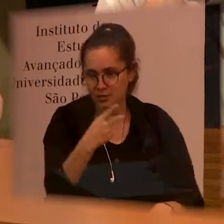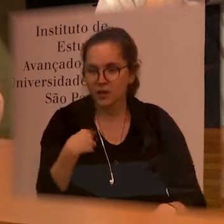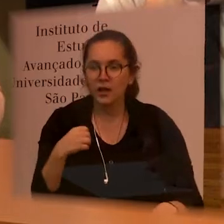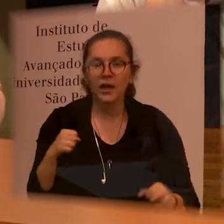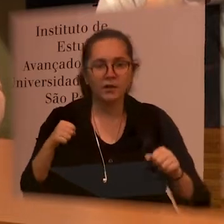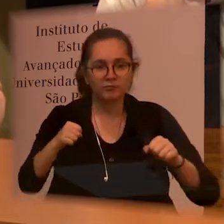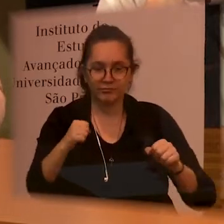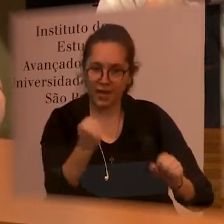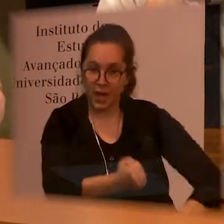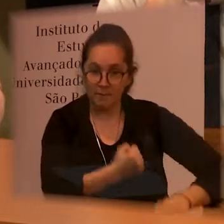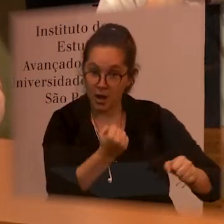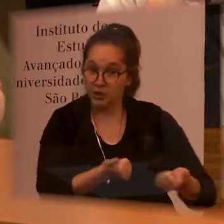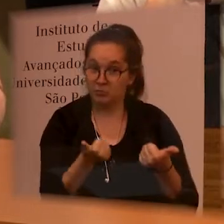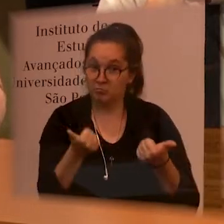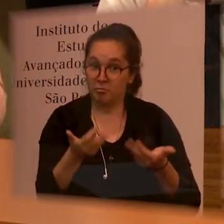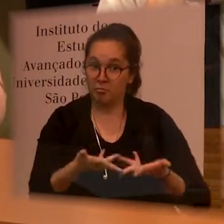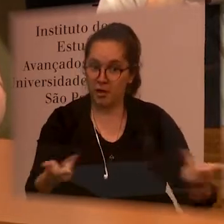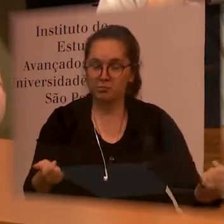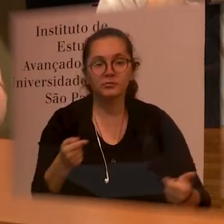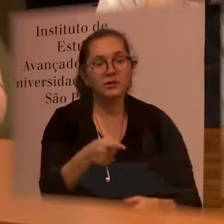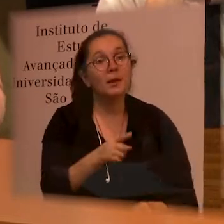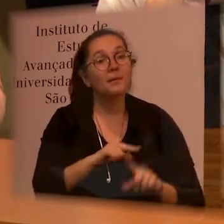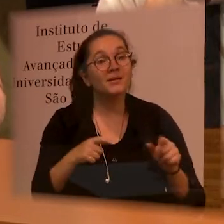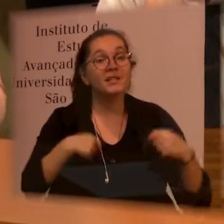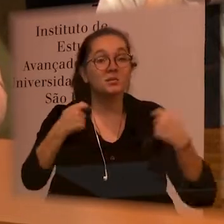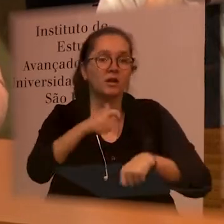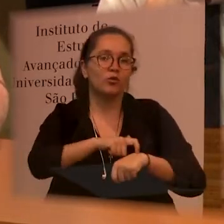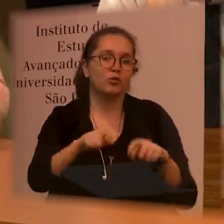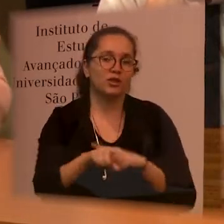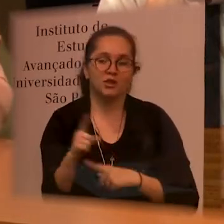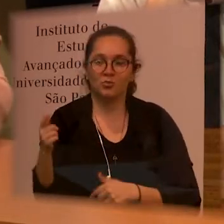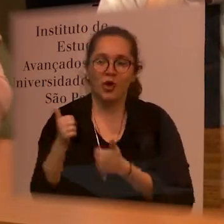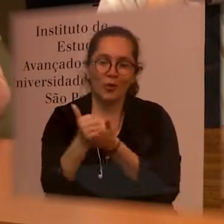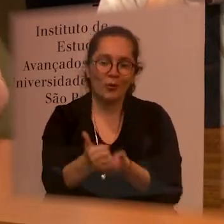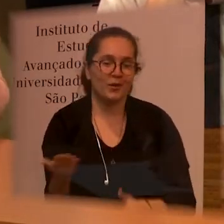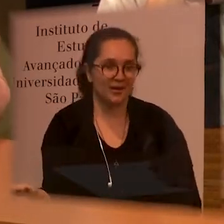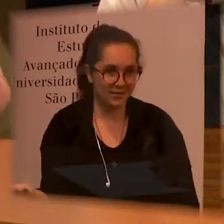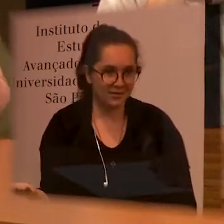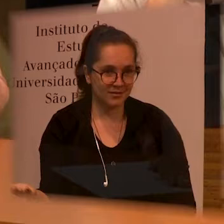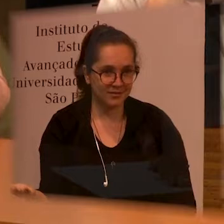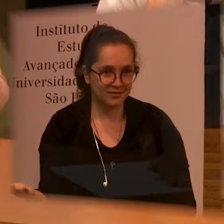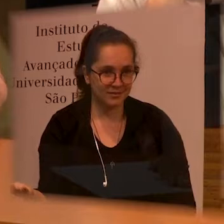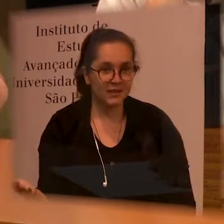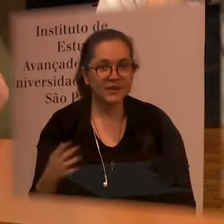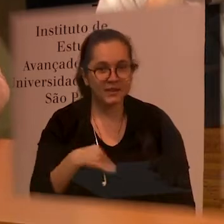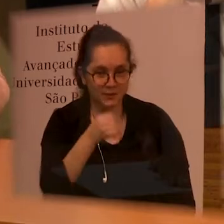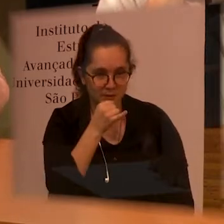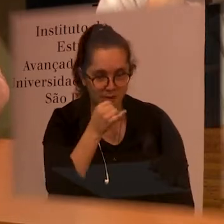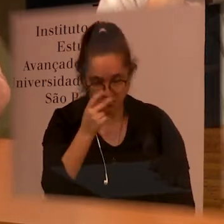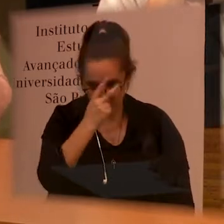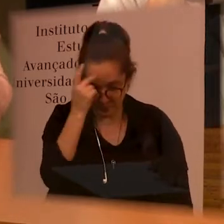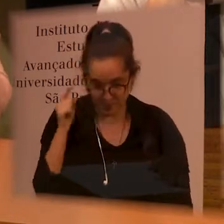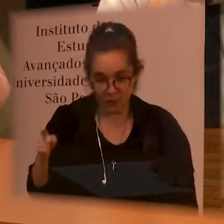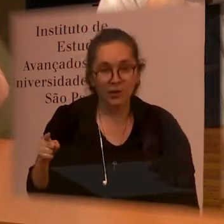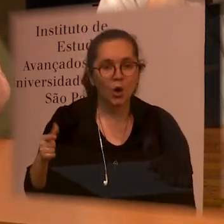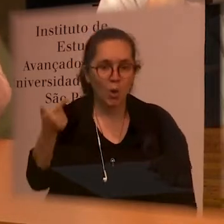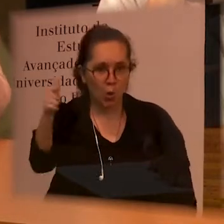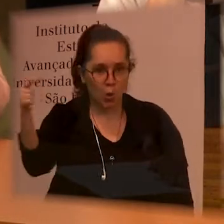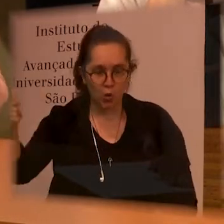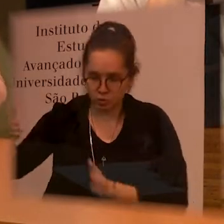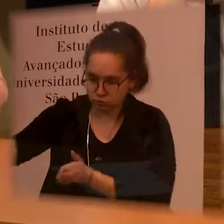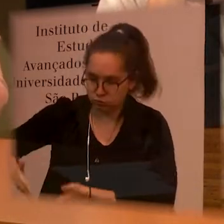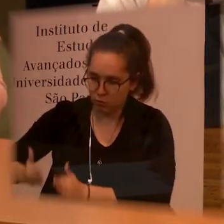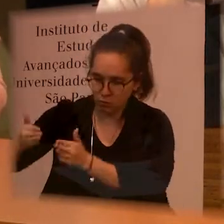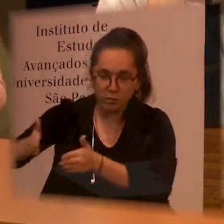as a rower he had to row with the same path sorry the